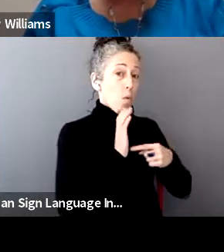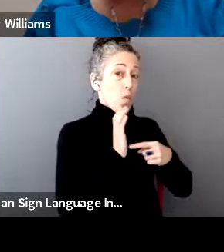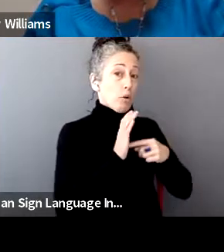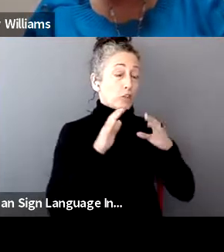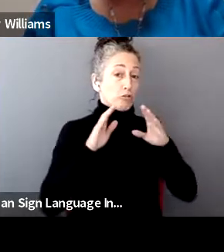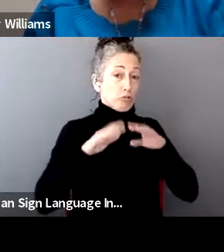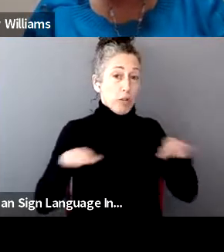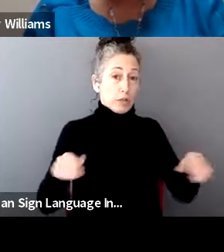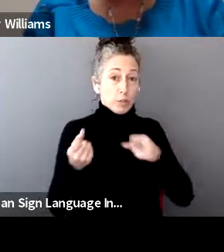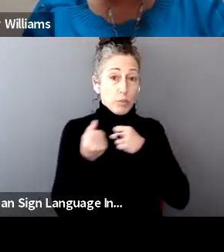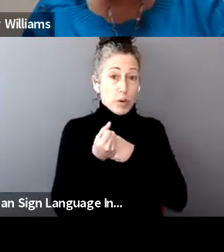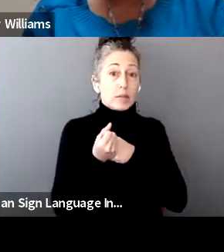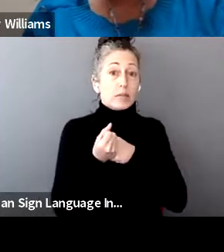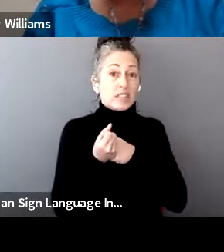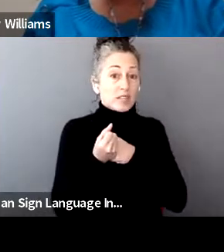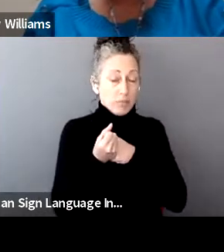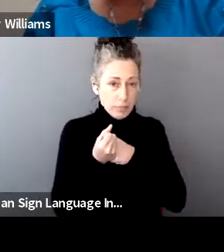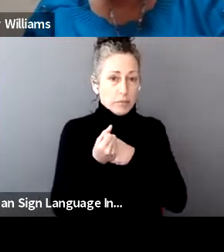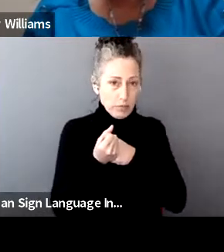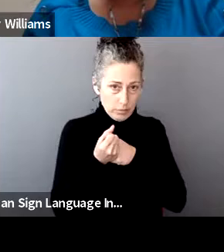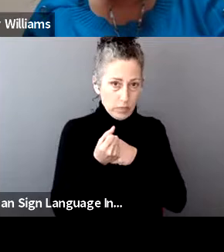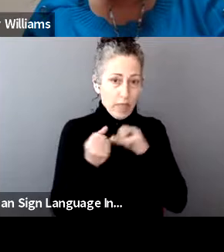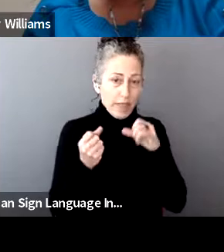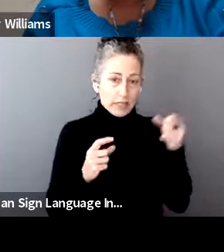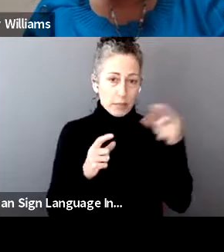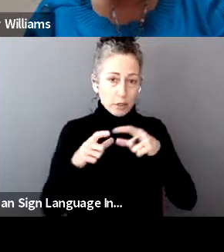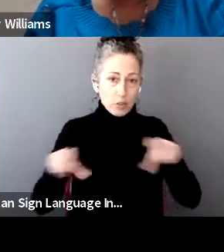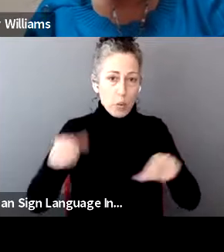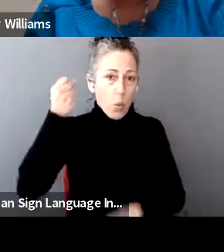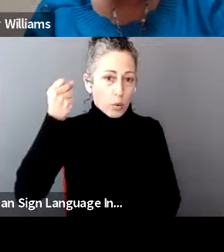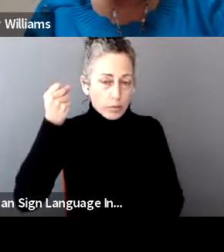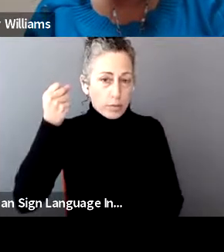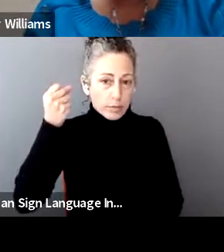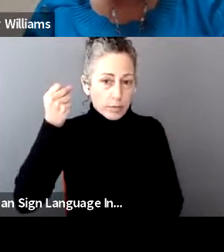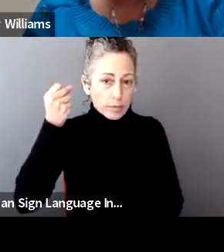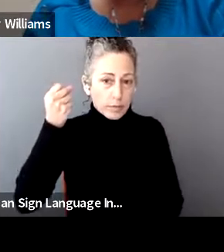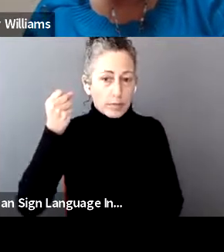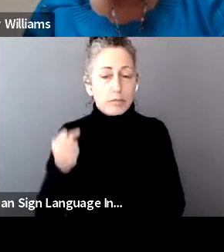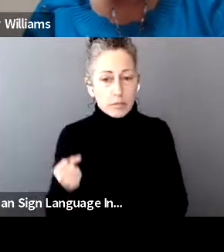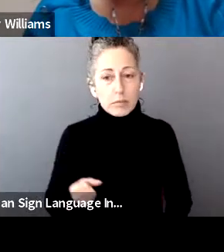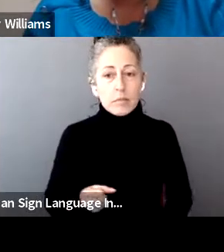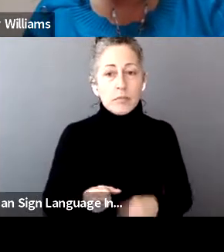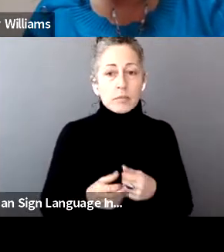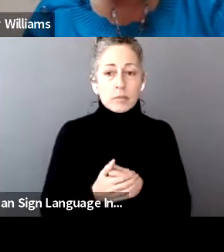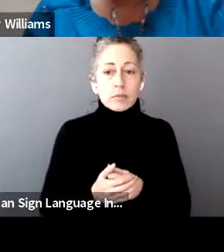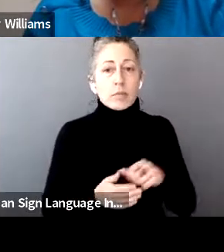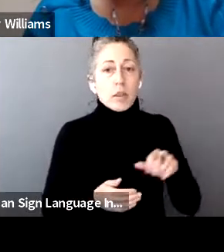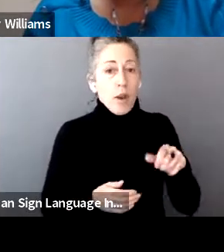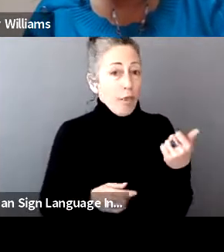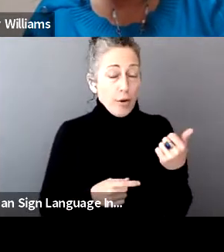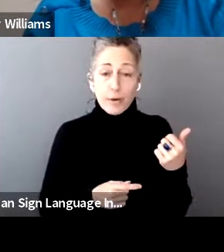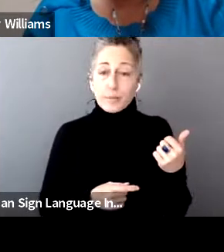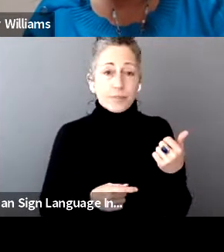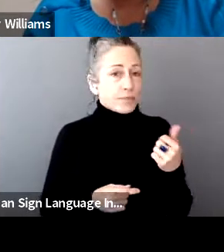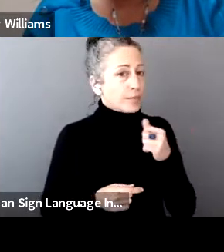payment number two was not offset for any federal, state or child support debts that were due.